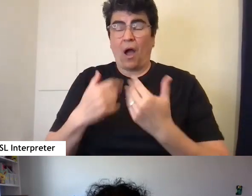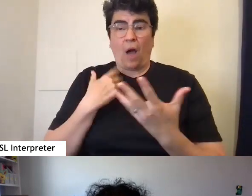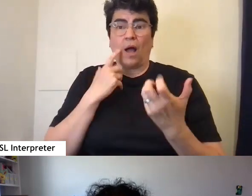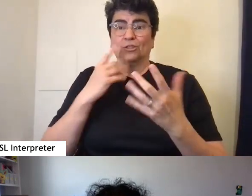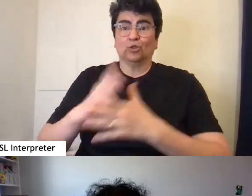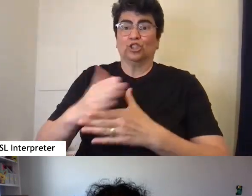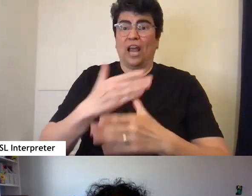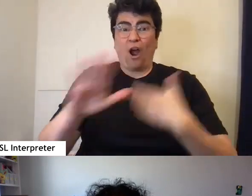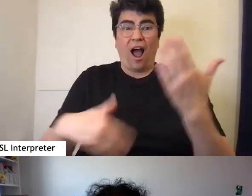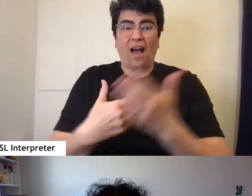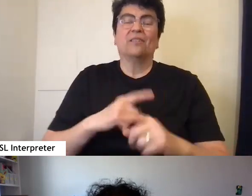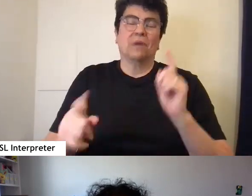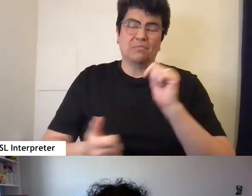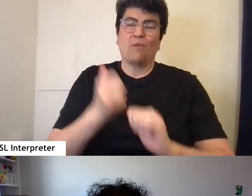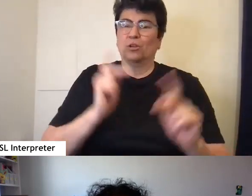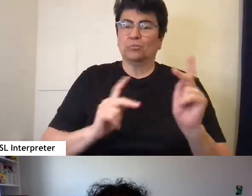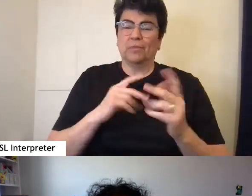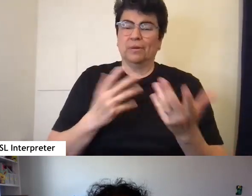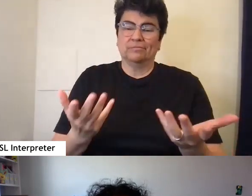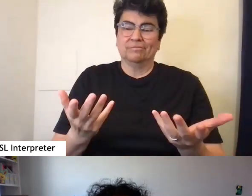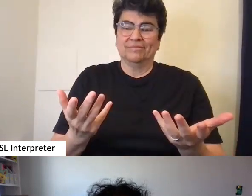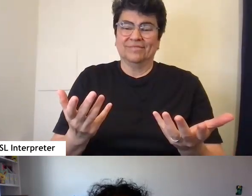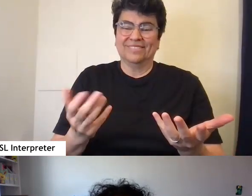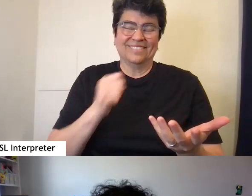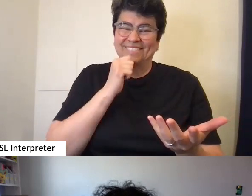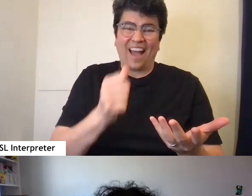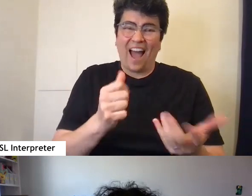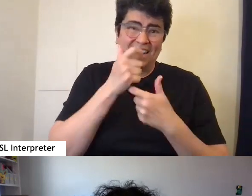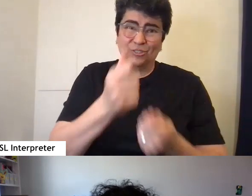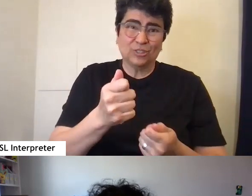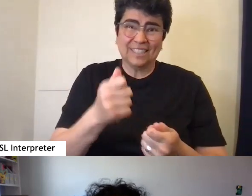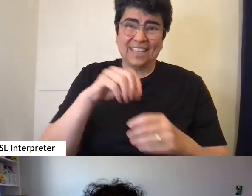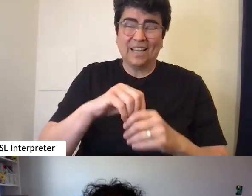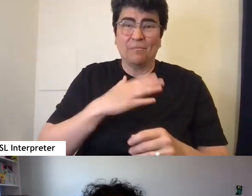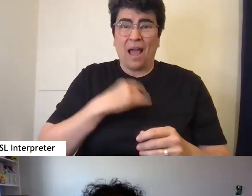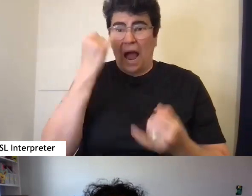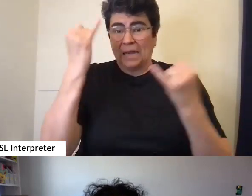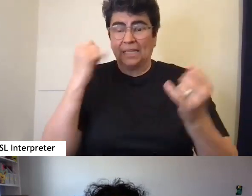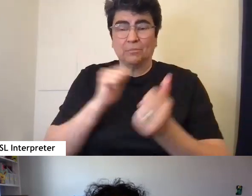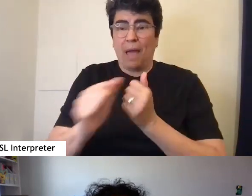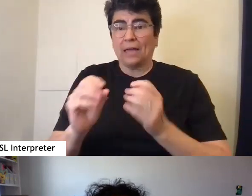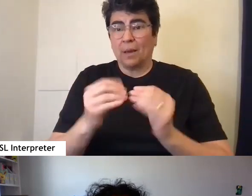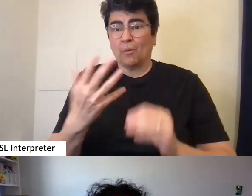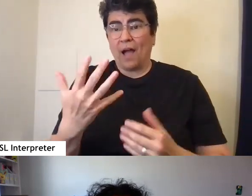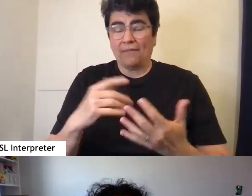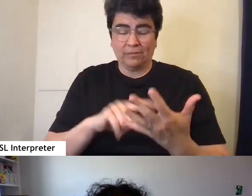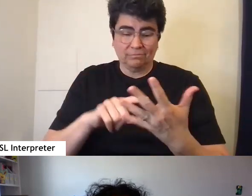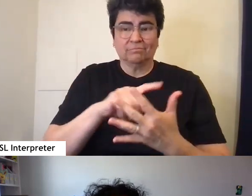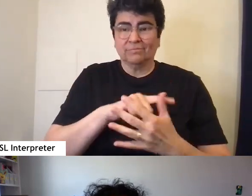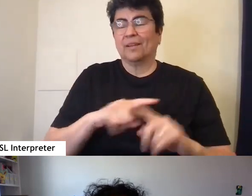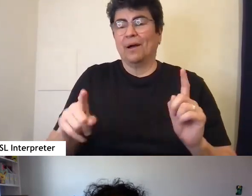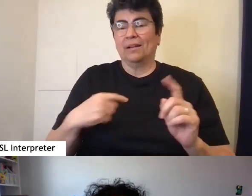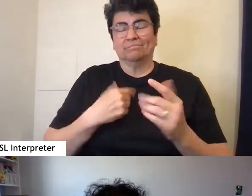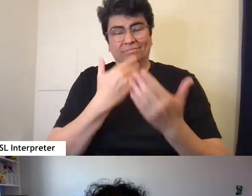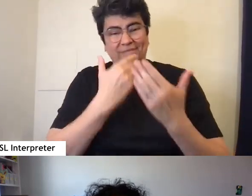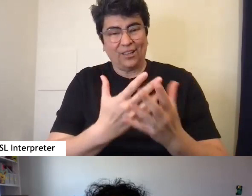all of them, but most people are not interested in the ideas past number five. But thank you very